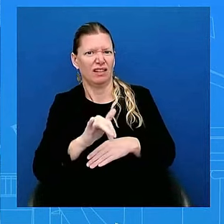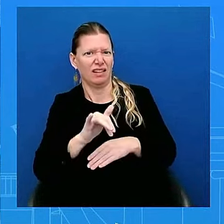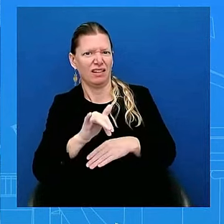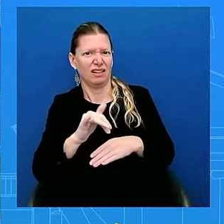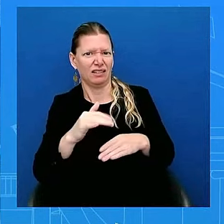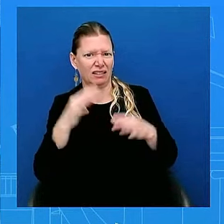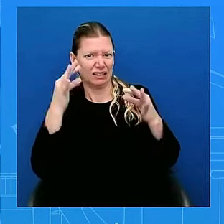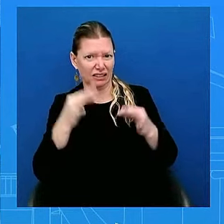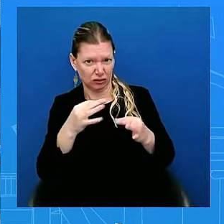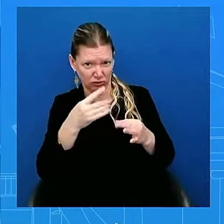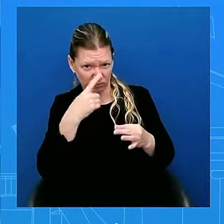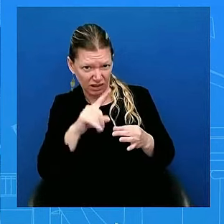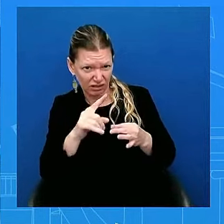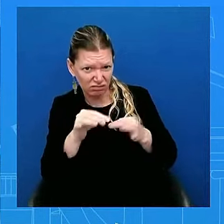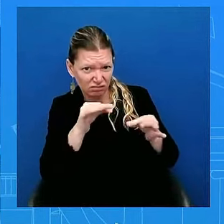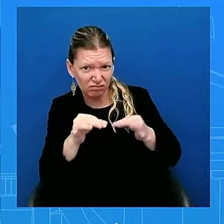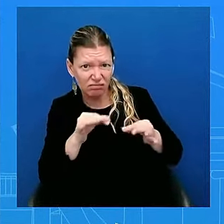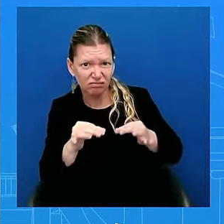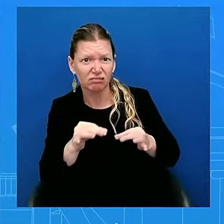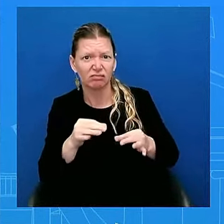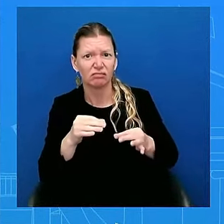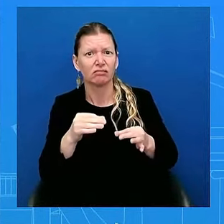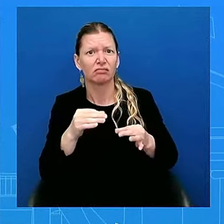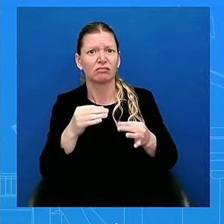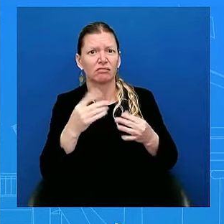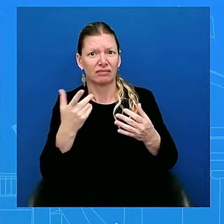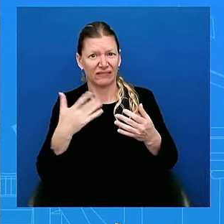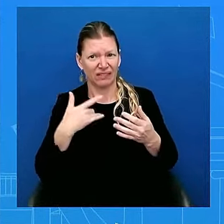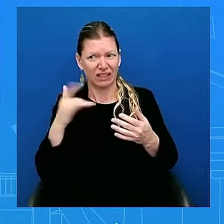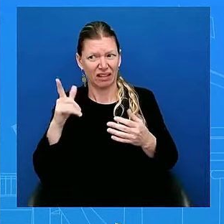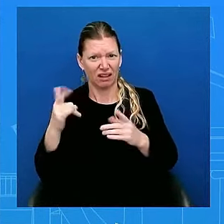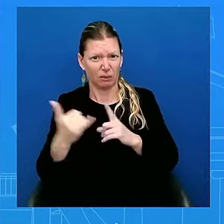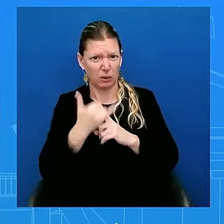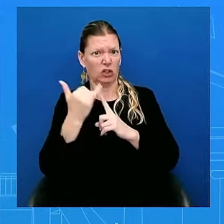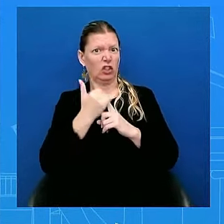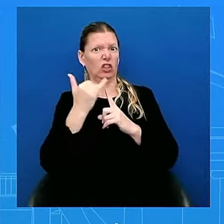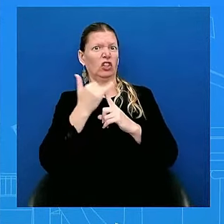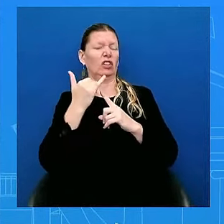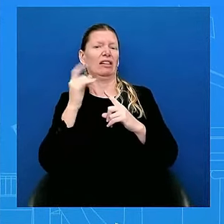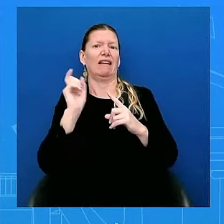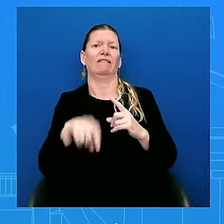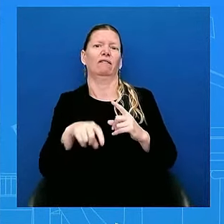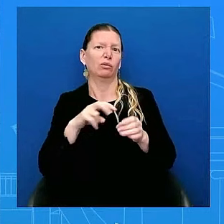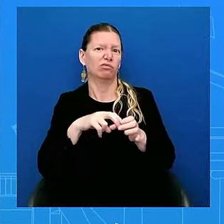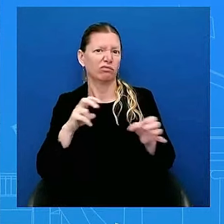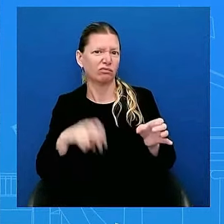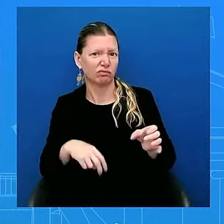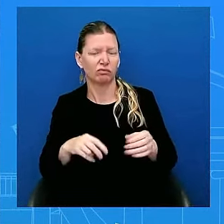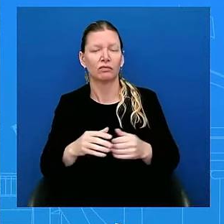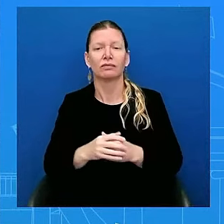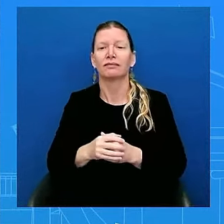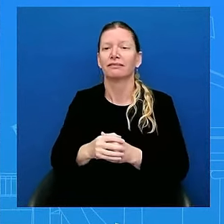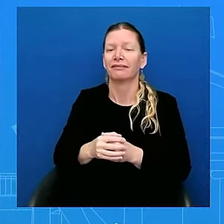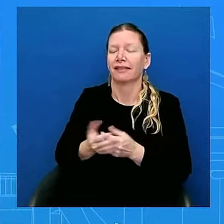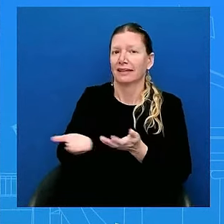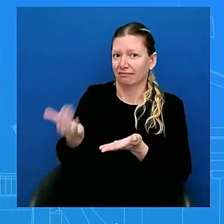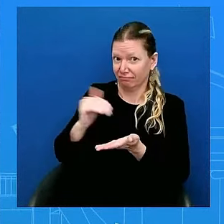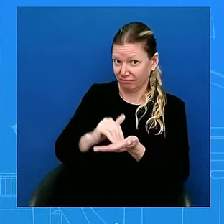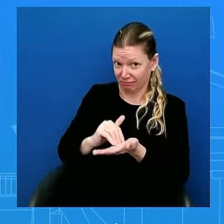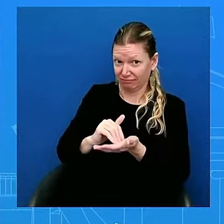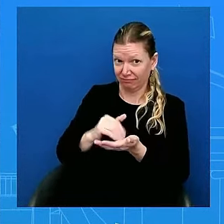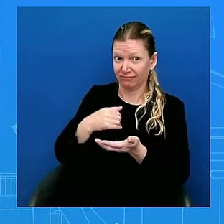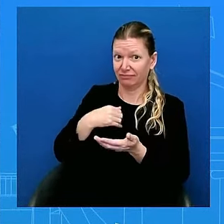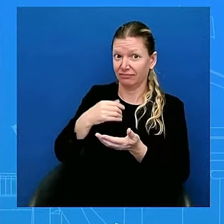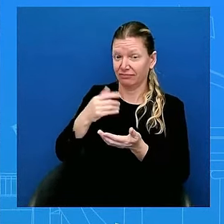bullied to leave the race? I'm going to let the President speak for himself. Look, these are, I